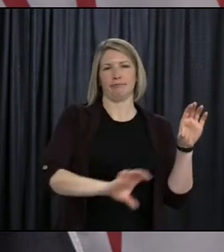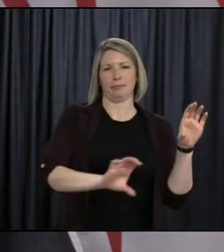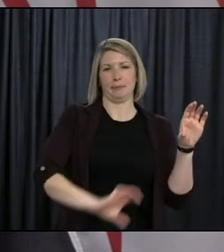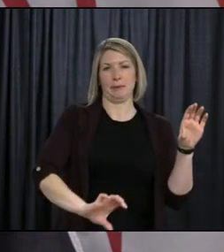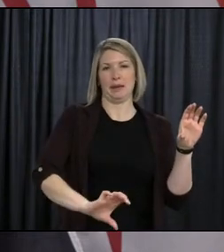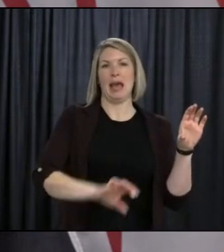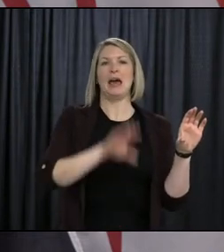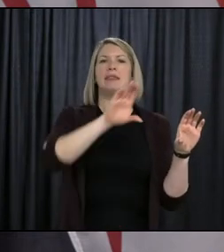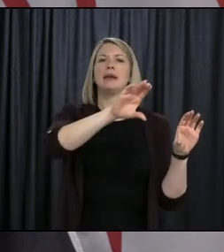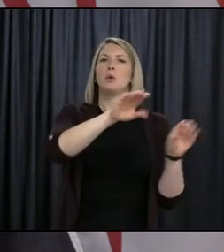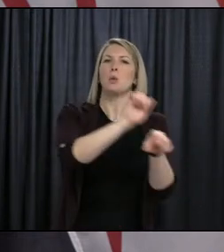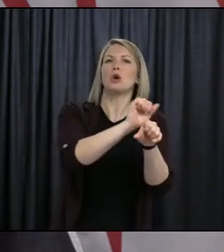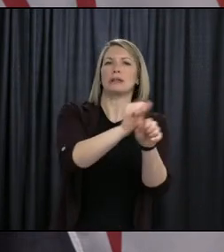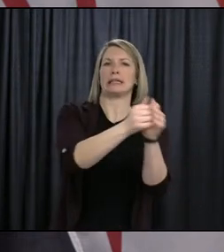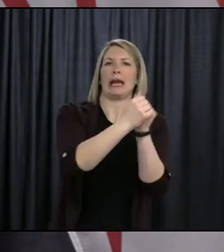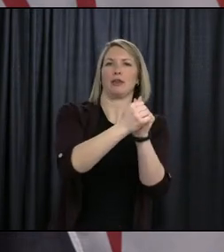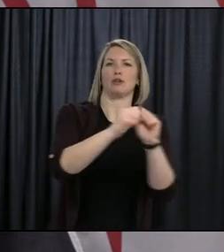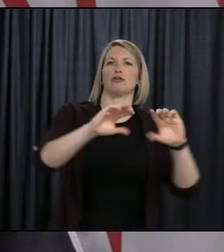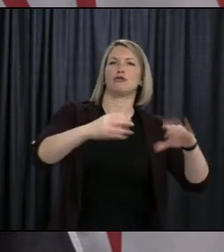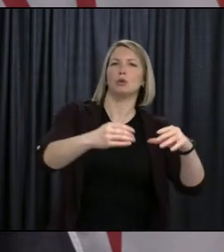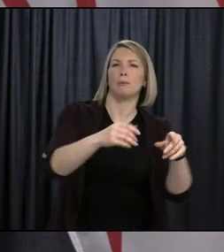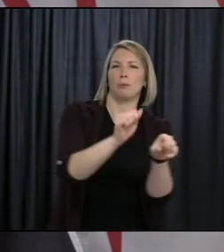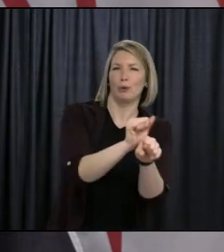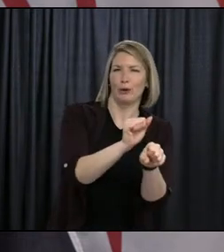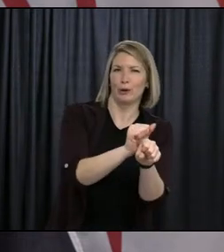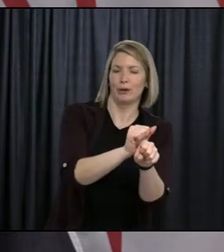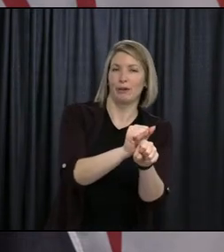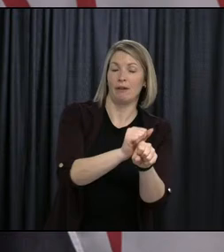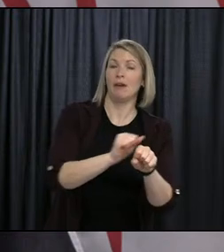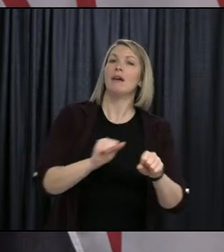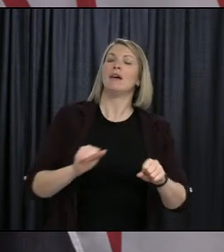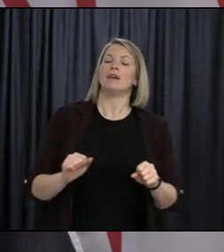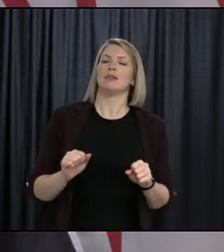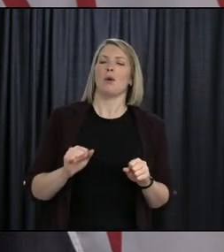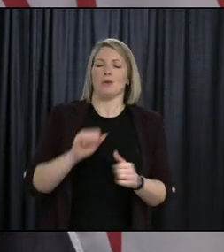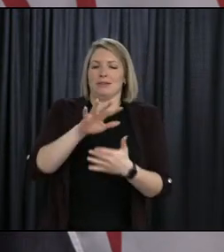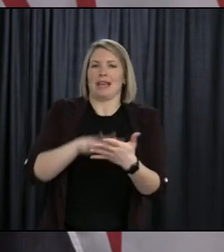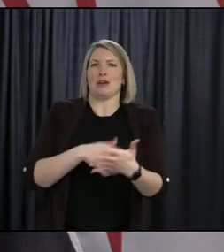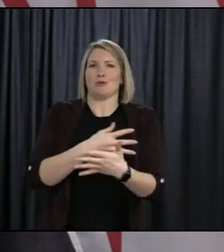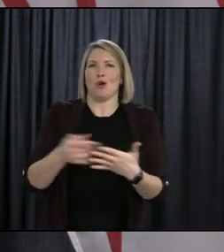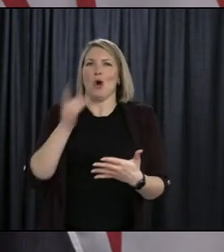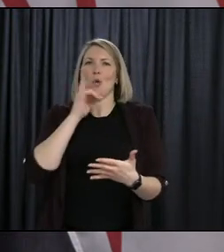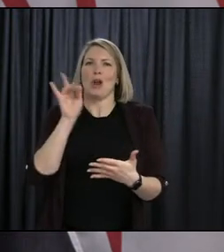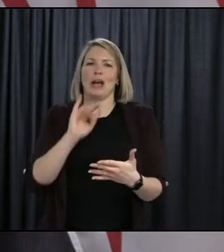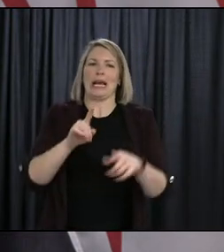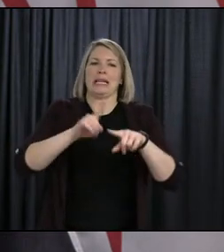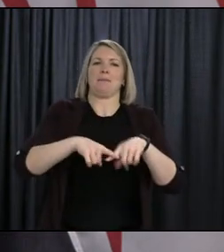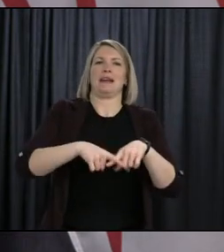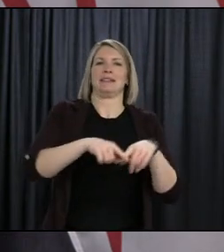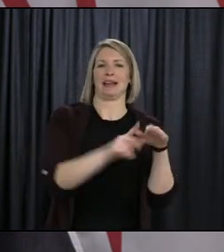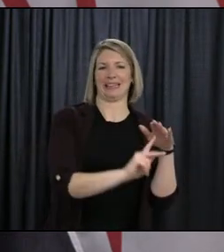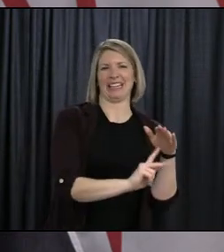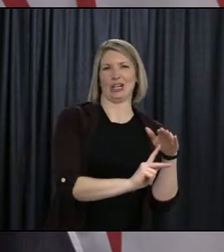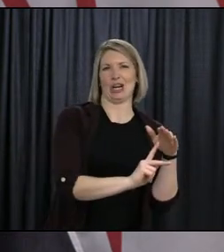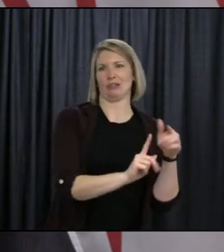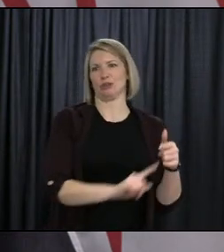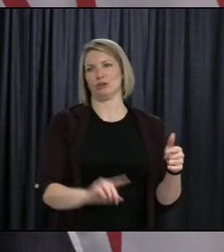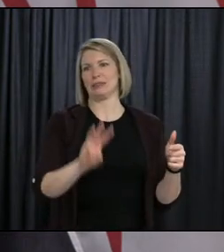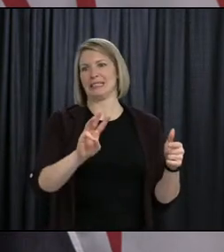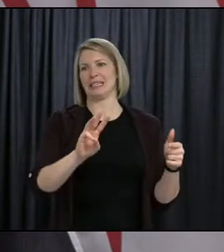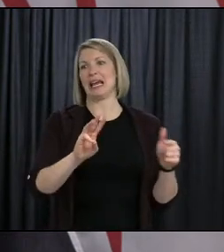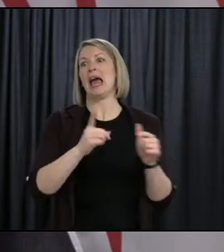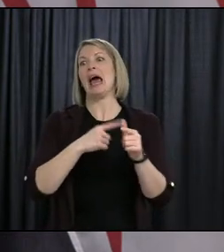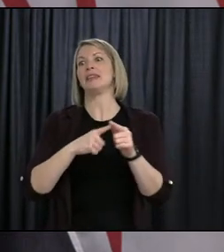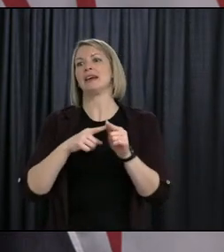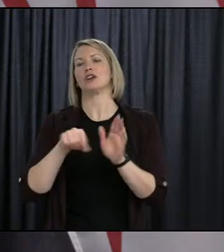follow their regular schedule through seven to 12. Obviously, we would anticipate that as the grades go up, seven to 12, that the